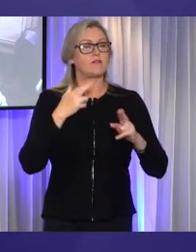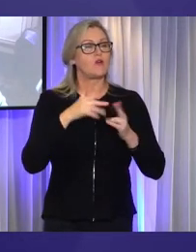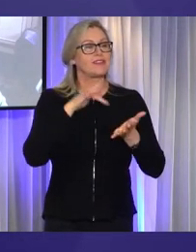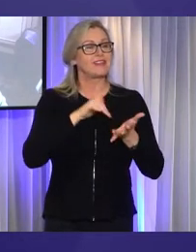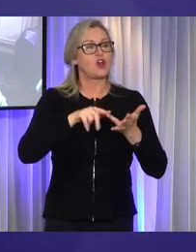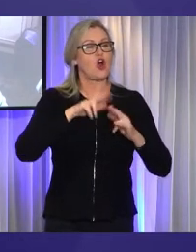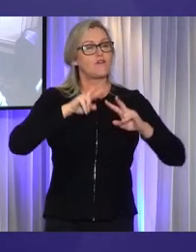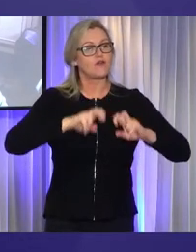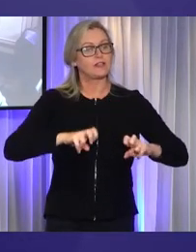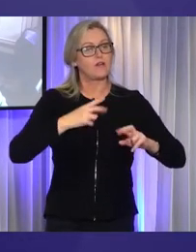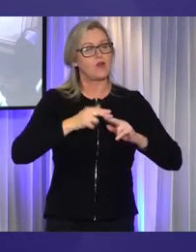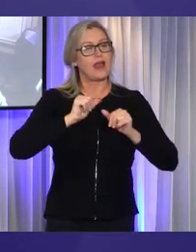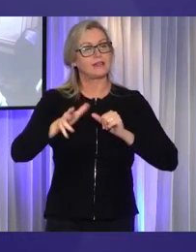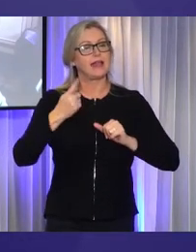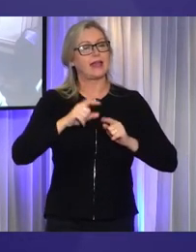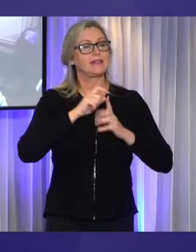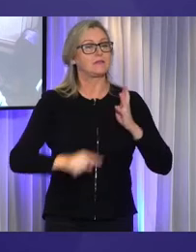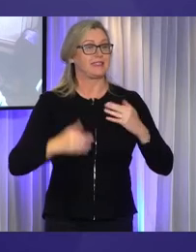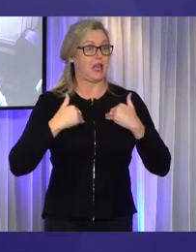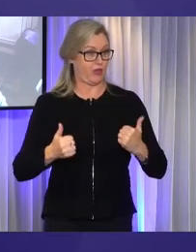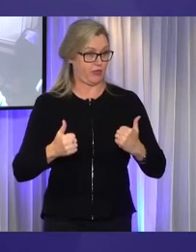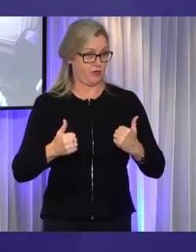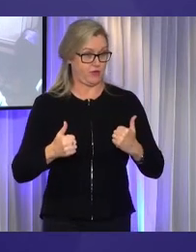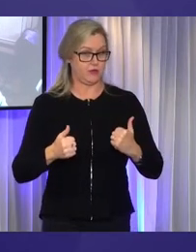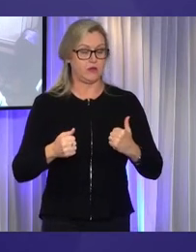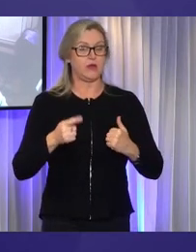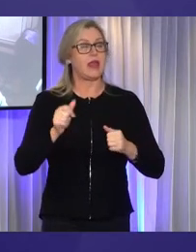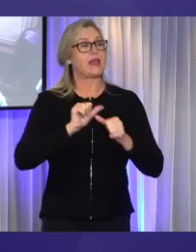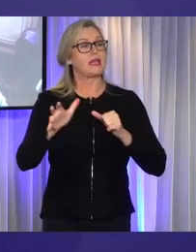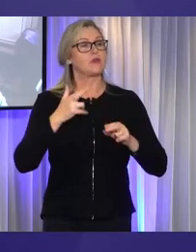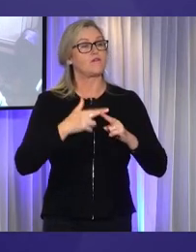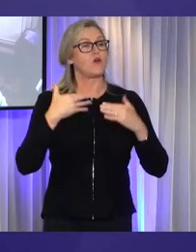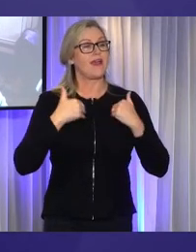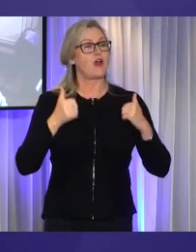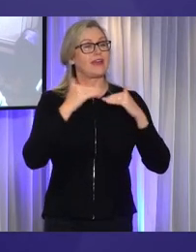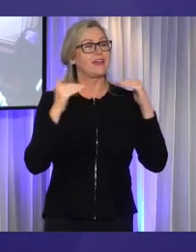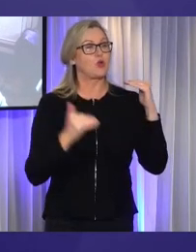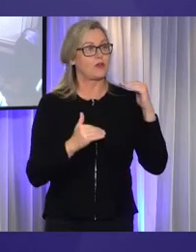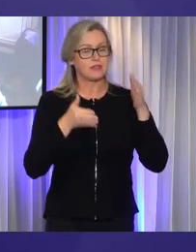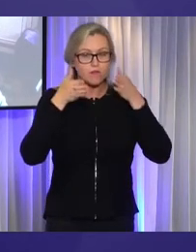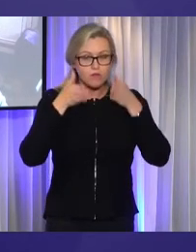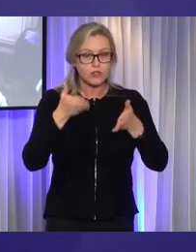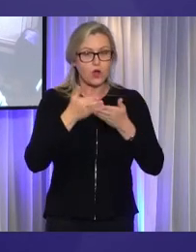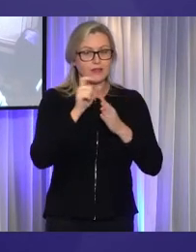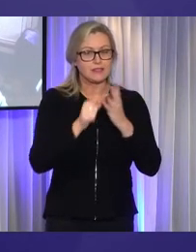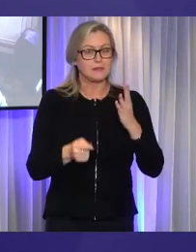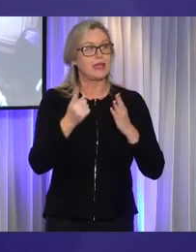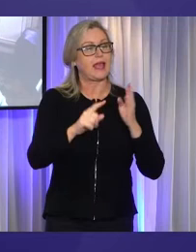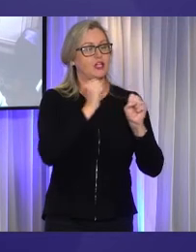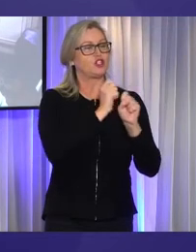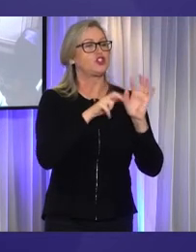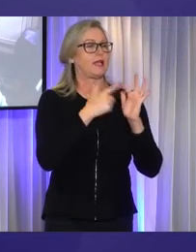Research Excellence in Disability and Health and is an expert in health inequalities focusing on disability and gender.